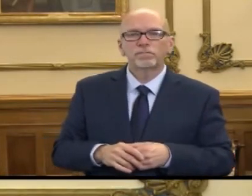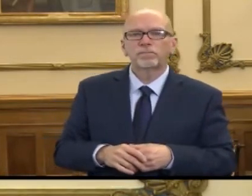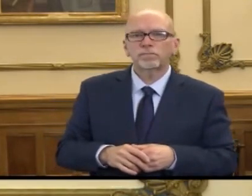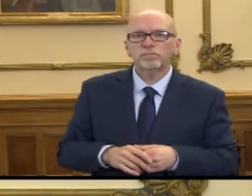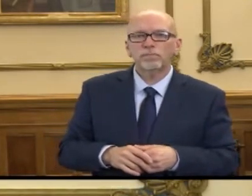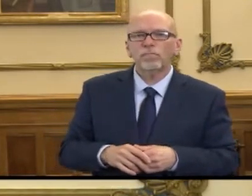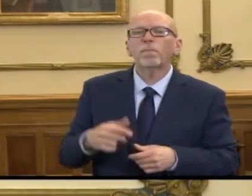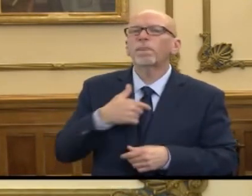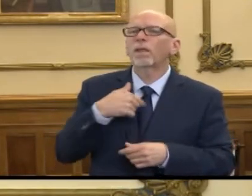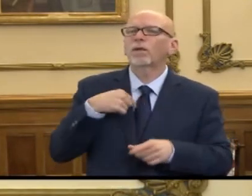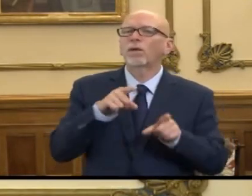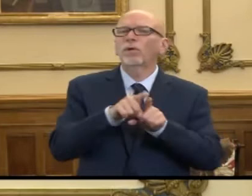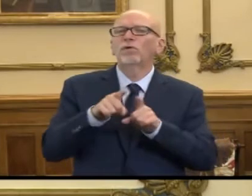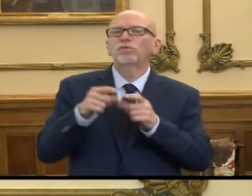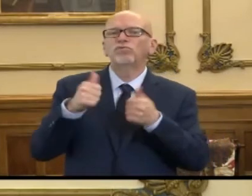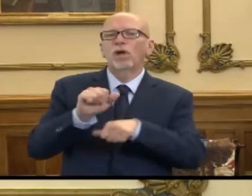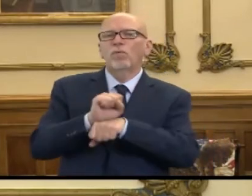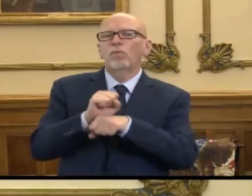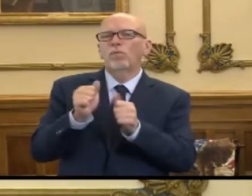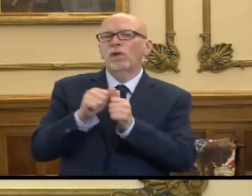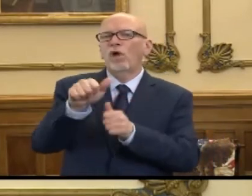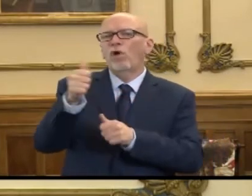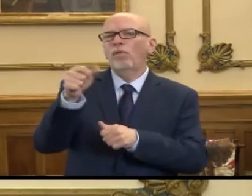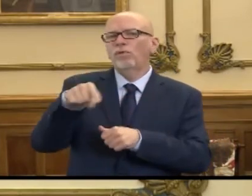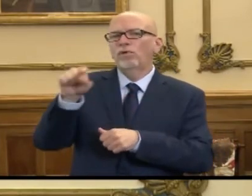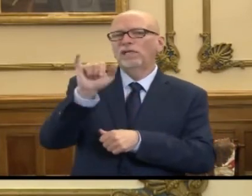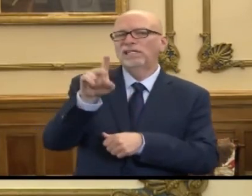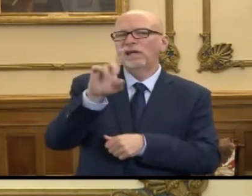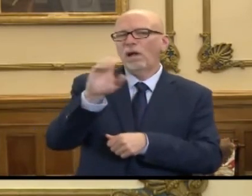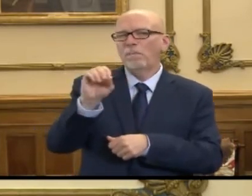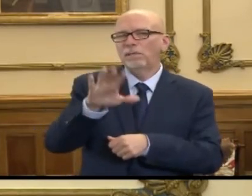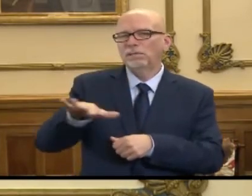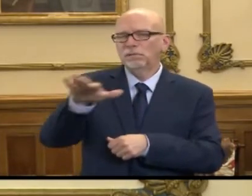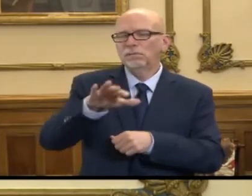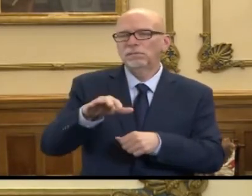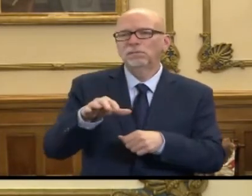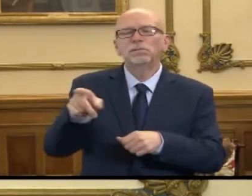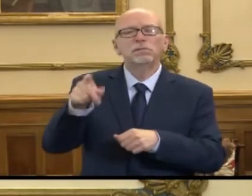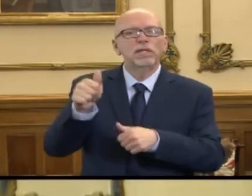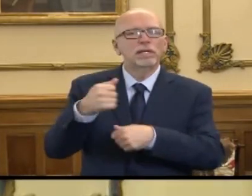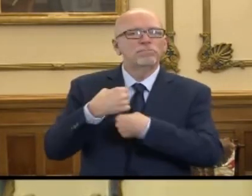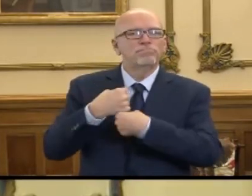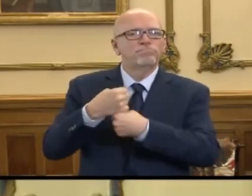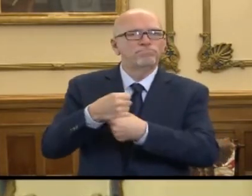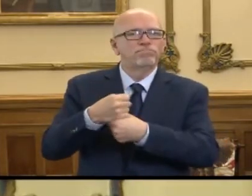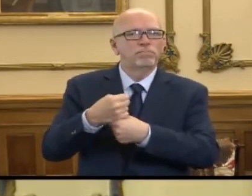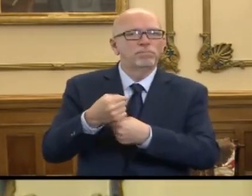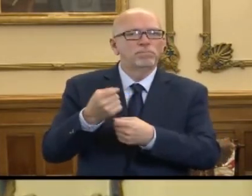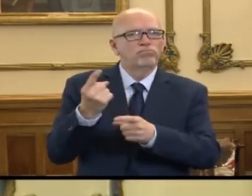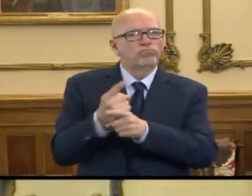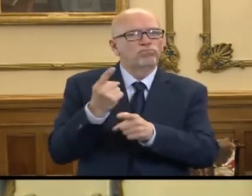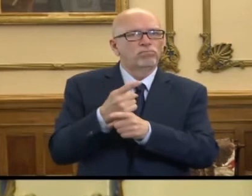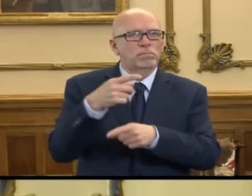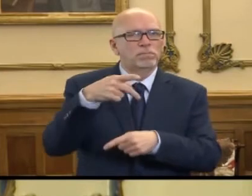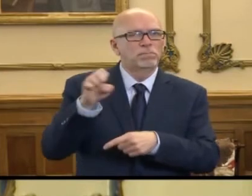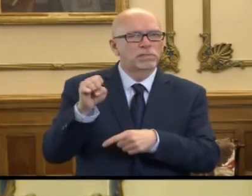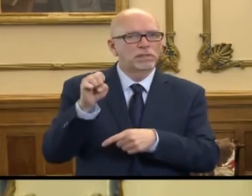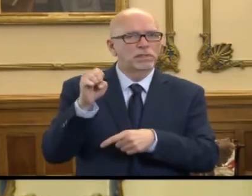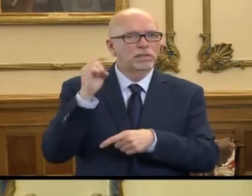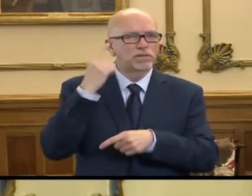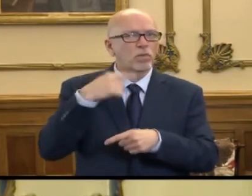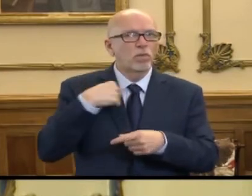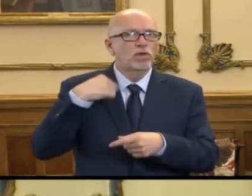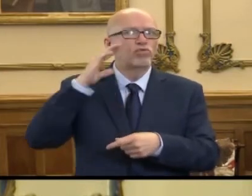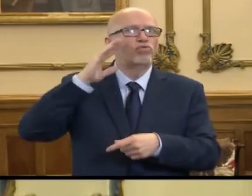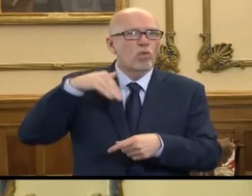with other Indiana companies right now to be able to build out appropriate PPE that we